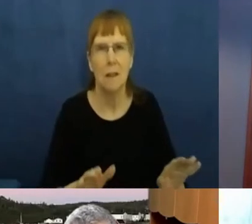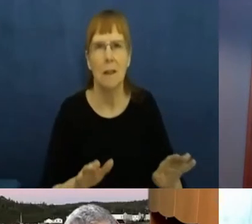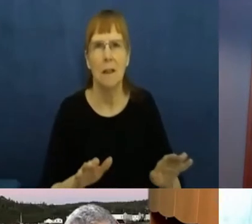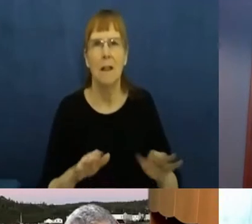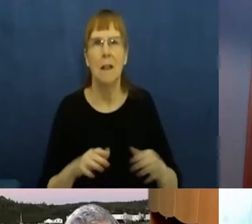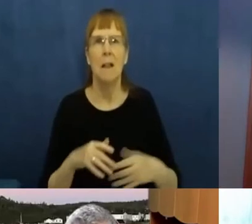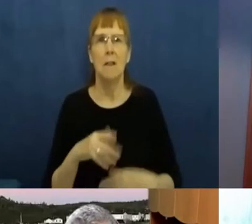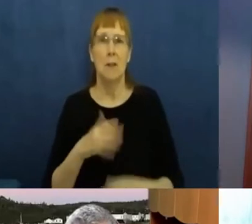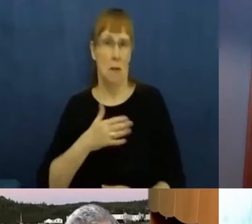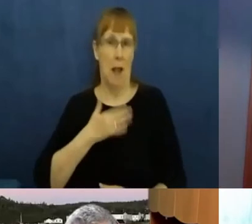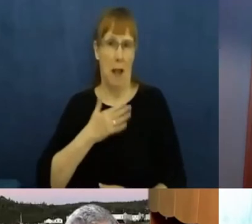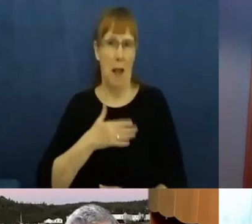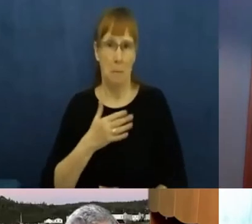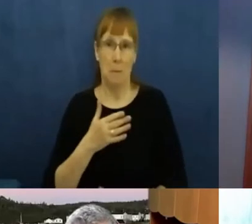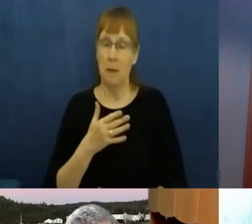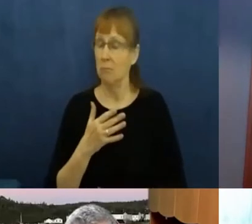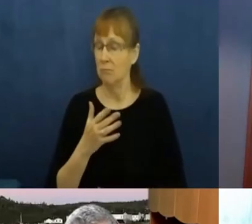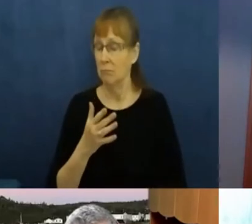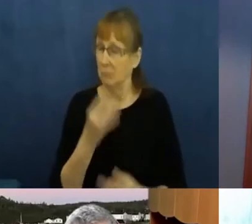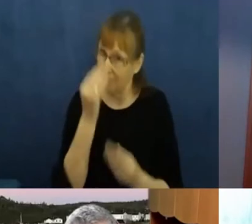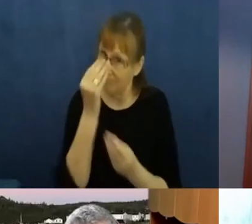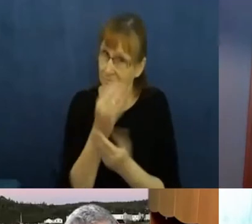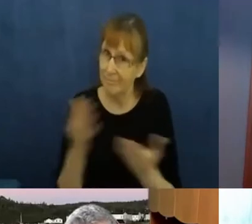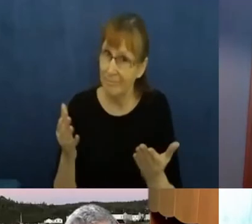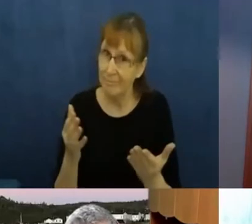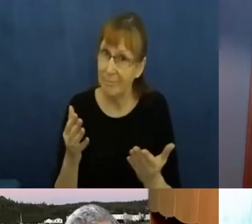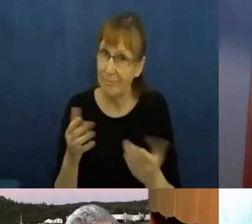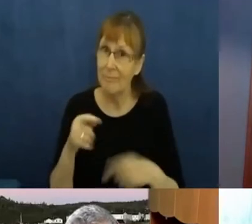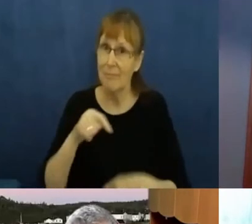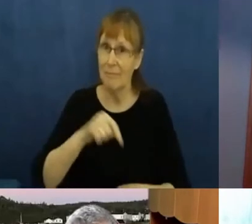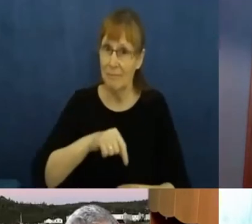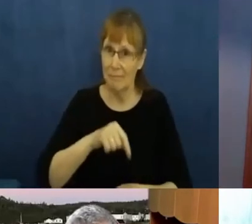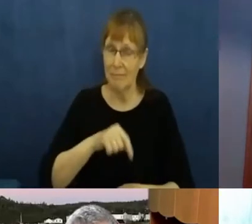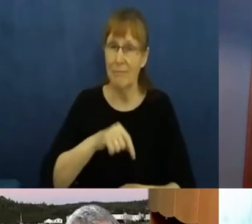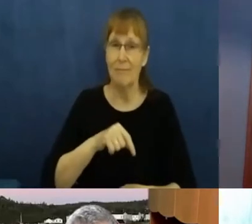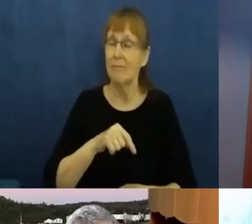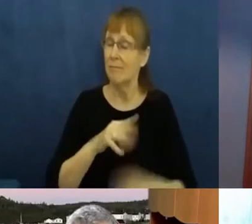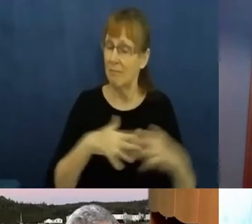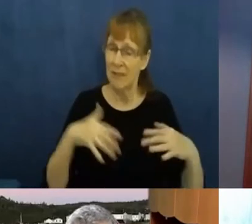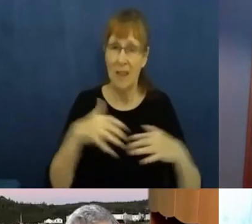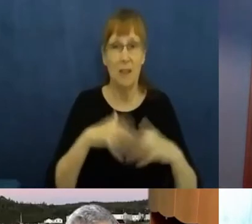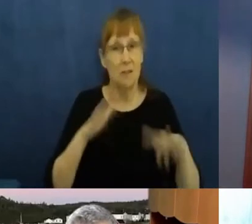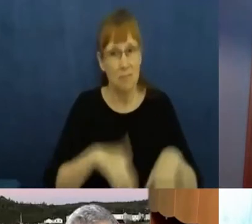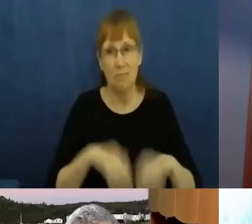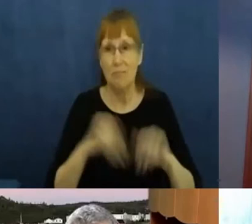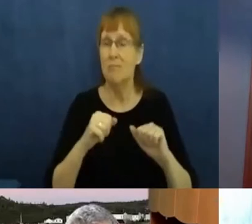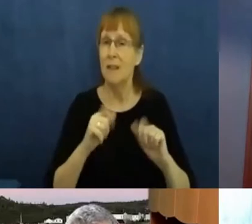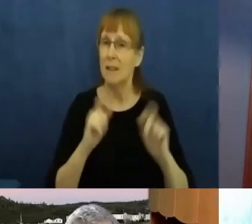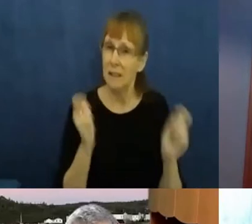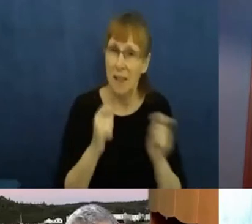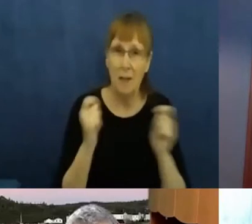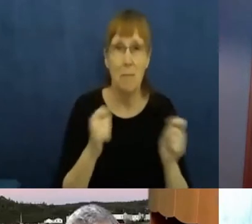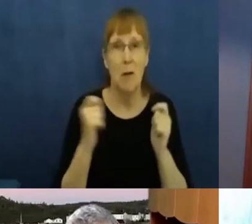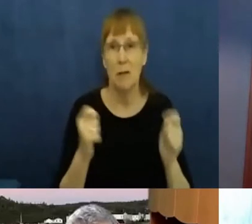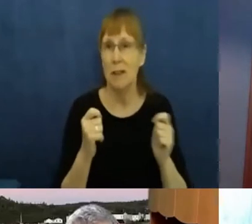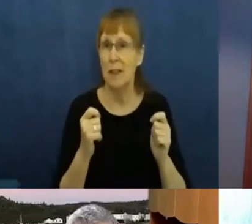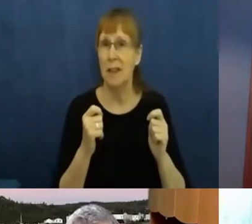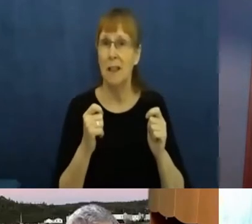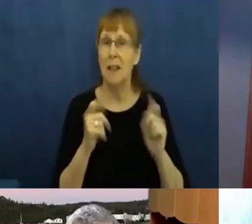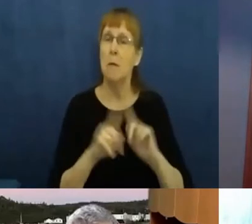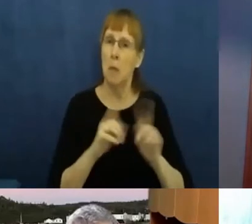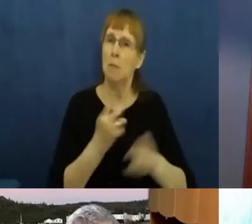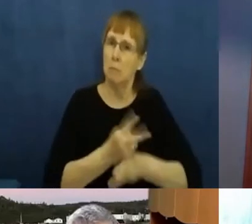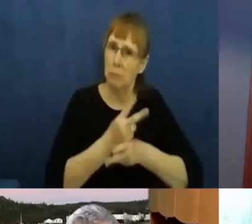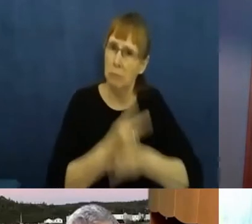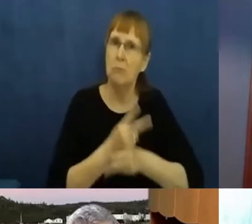to say these ceremonies still went on. They went on in a mindful way that we are in the middle of a pandemic, but the elders were still able to